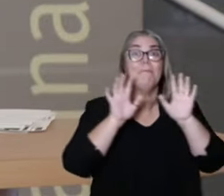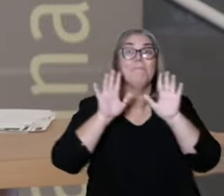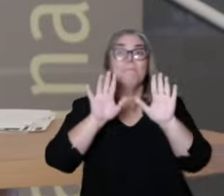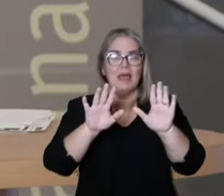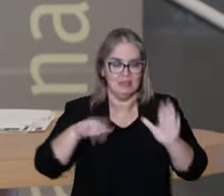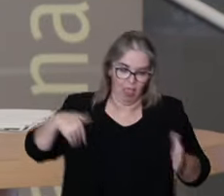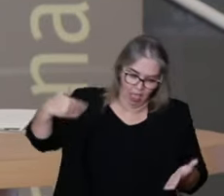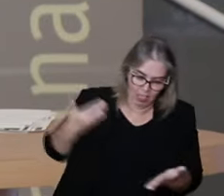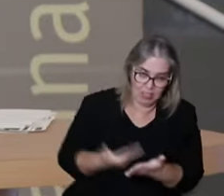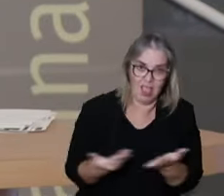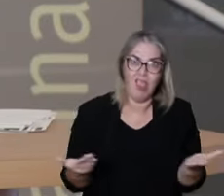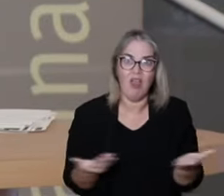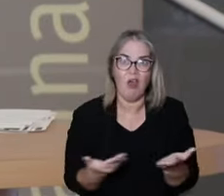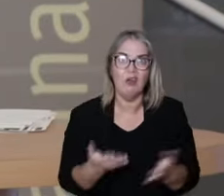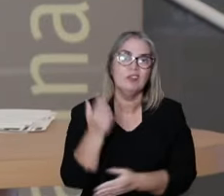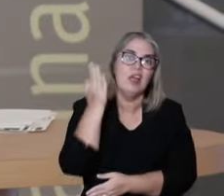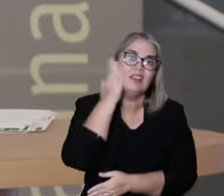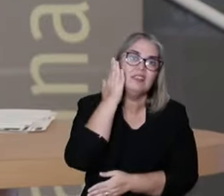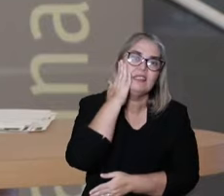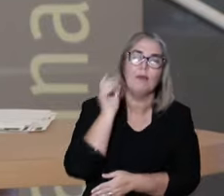But we know nowadays